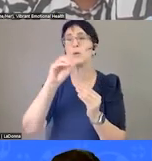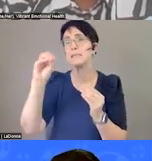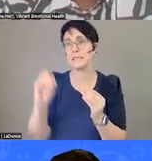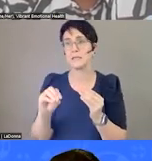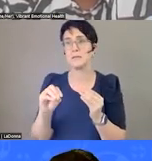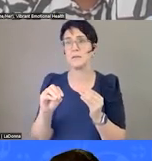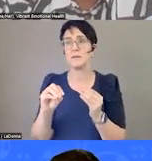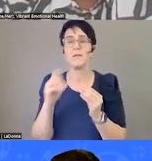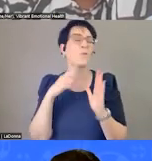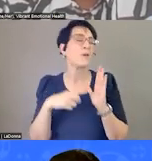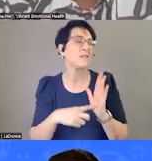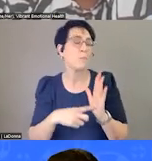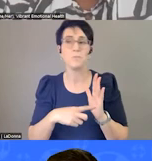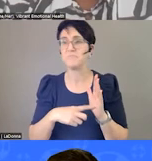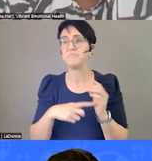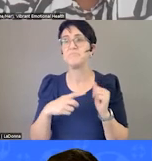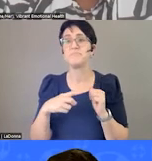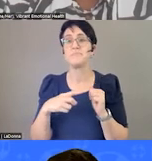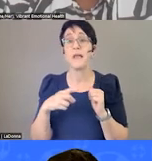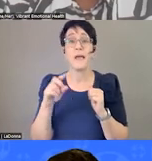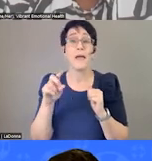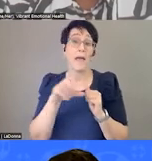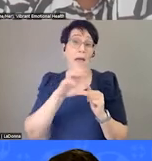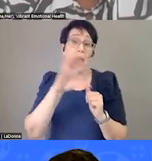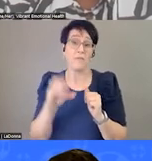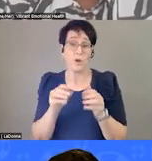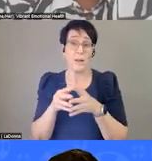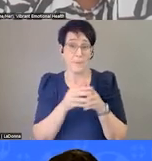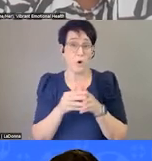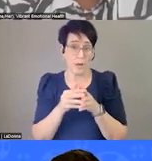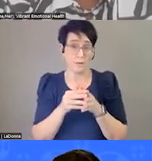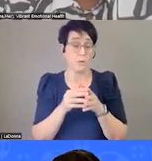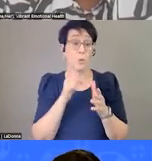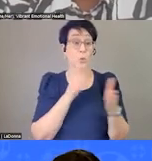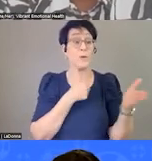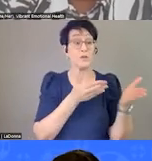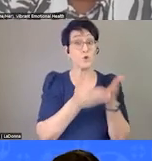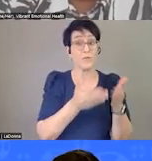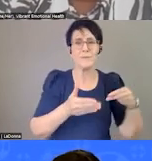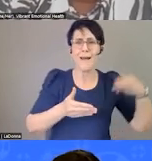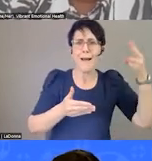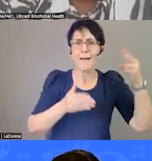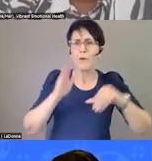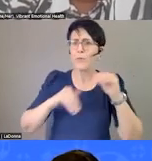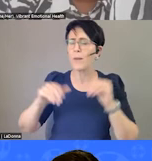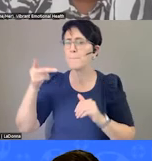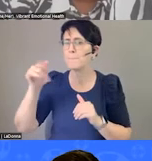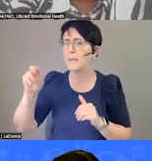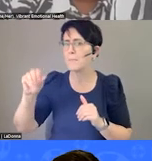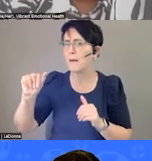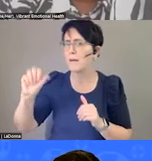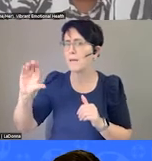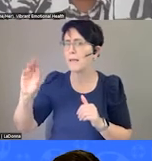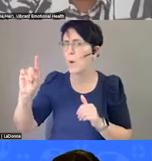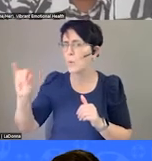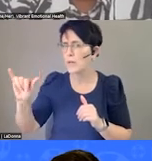African American patients that we have is higher than the county percentage. And same for Native. But when we looked